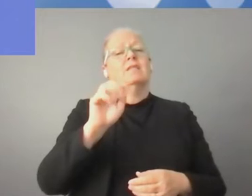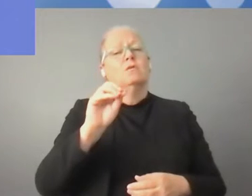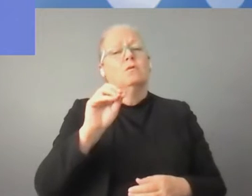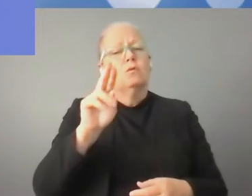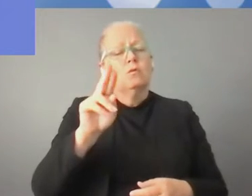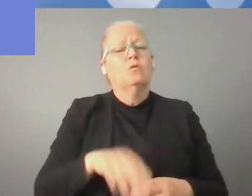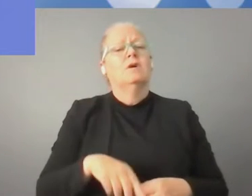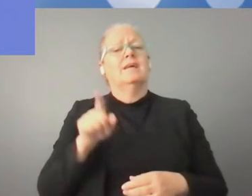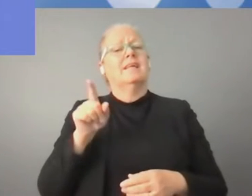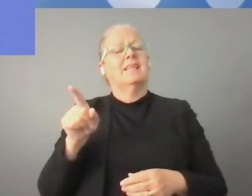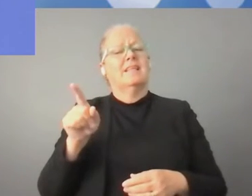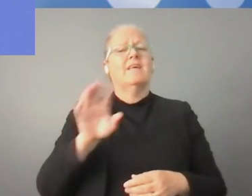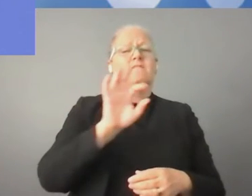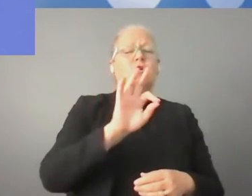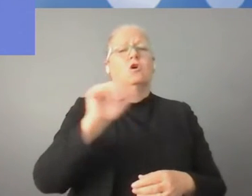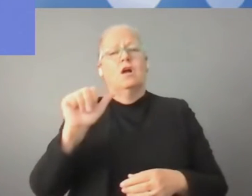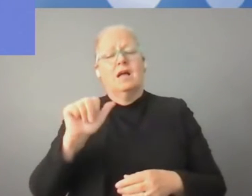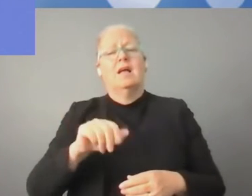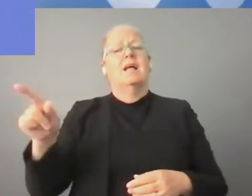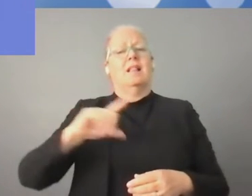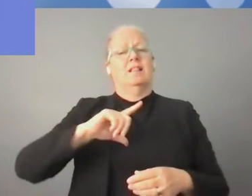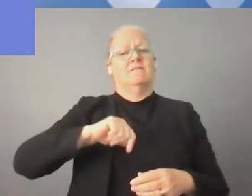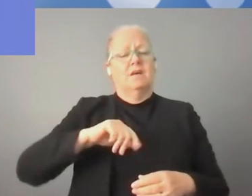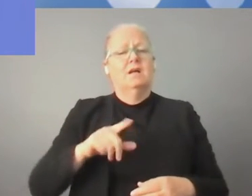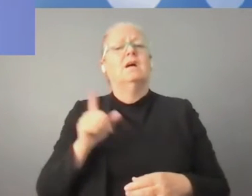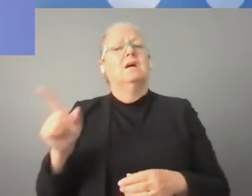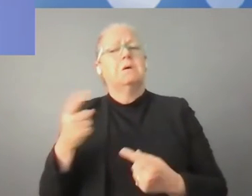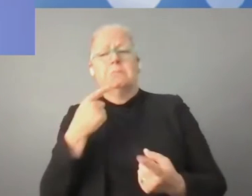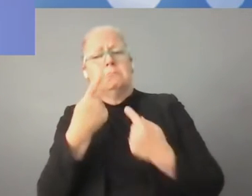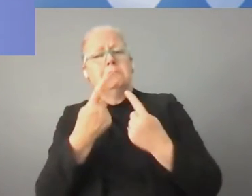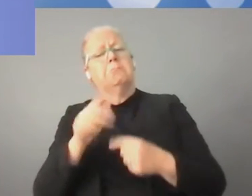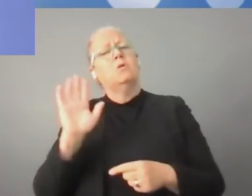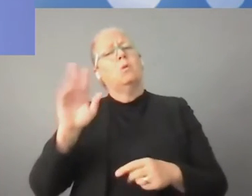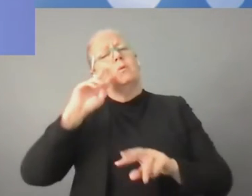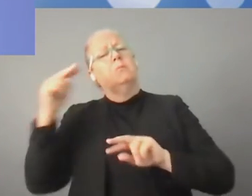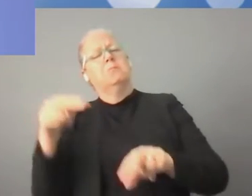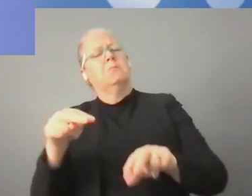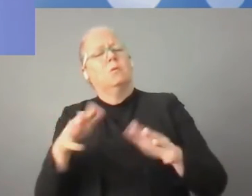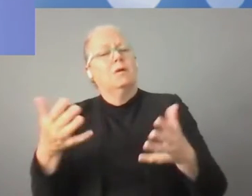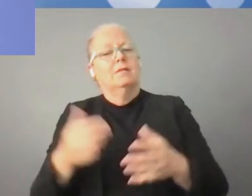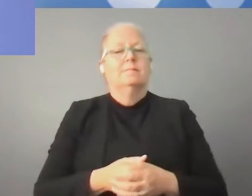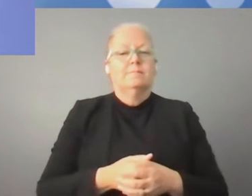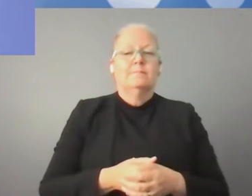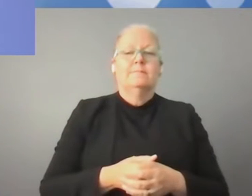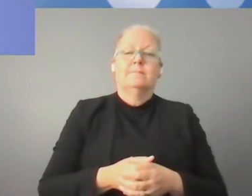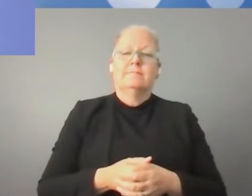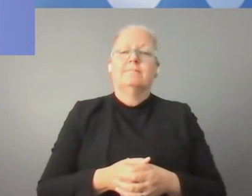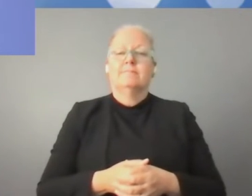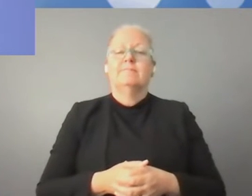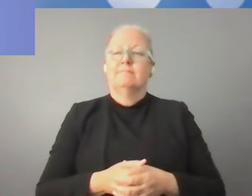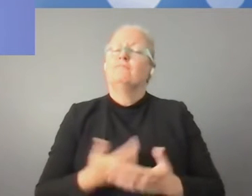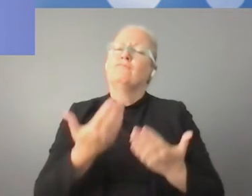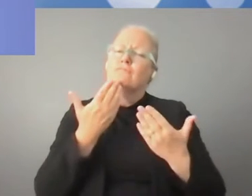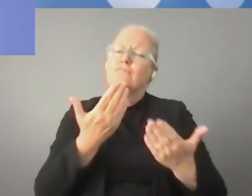Foreign Affairs, Latvia, to provide us with your perspective, sir. Thank you, Mr. Chair. And I would like to go back to